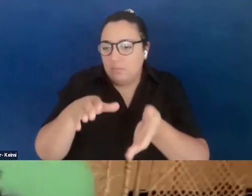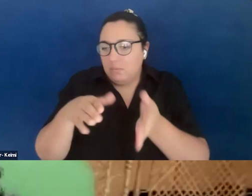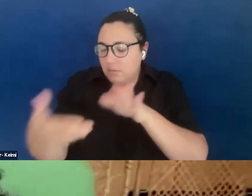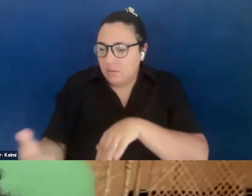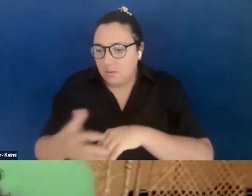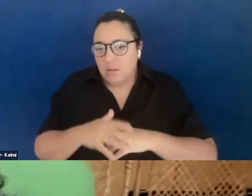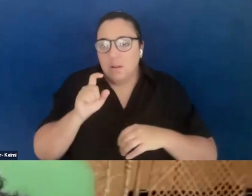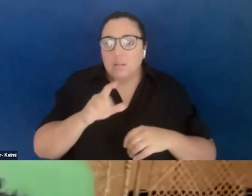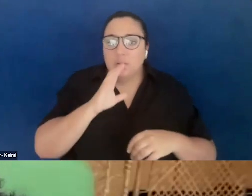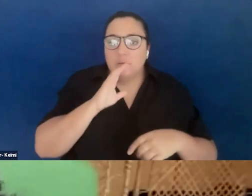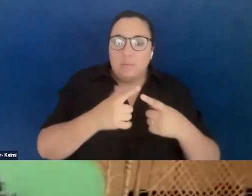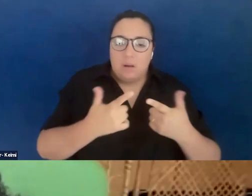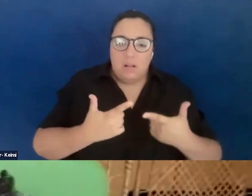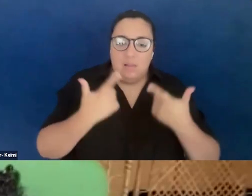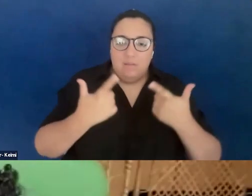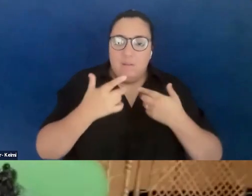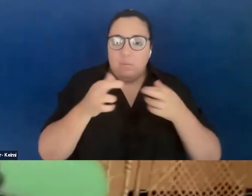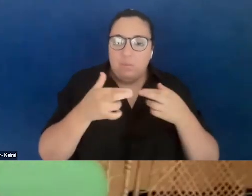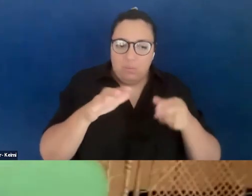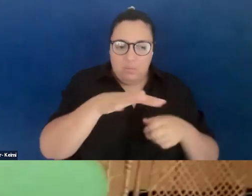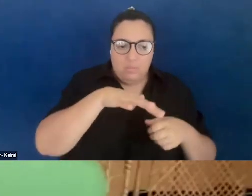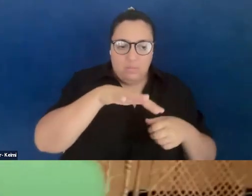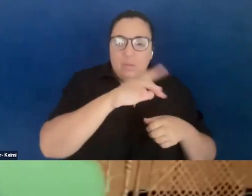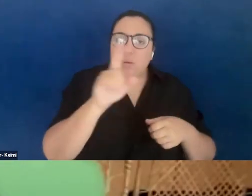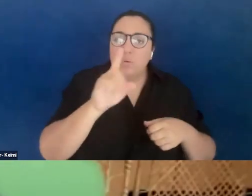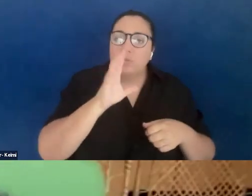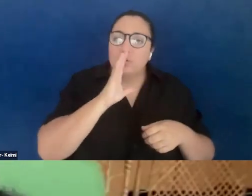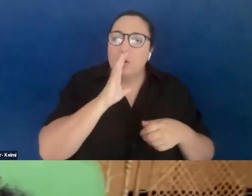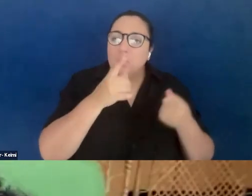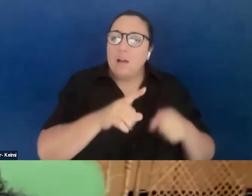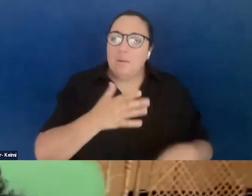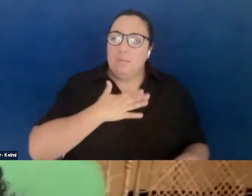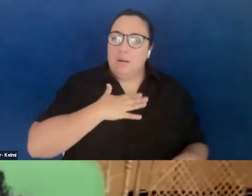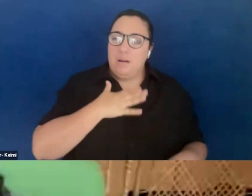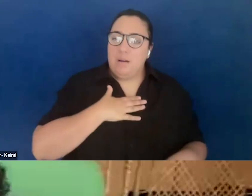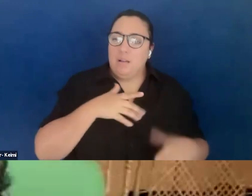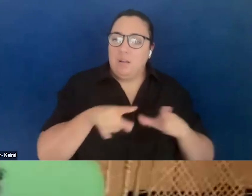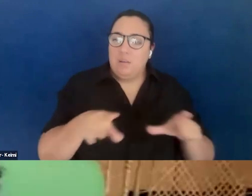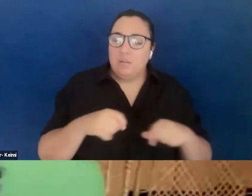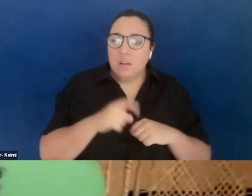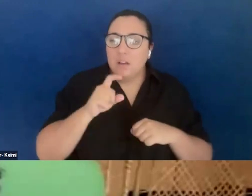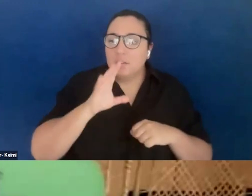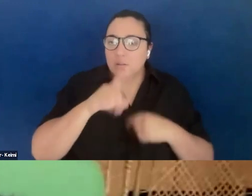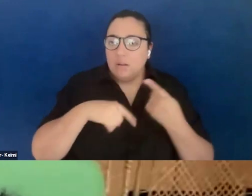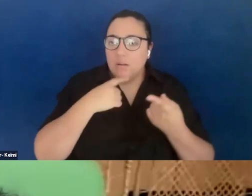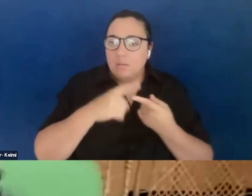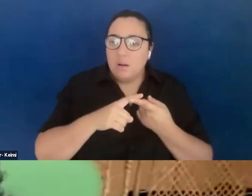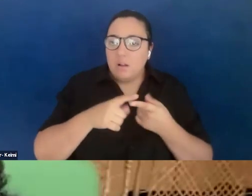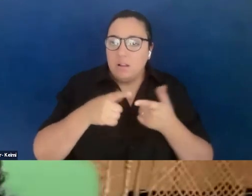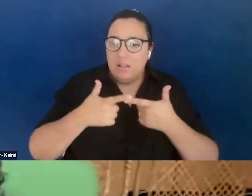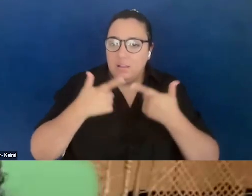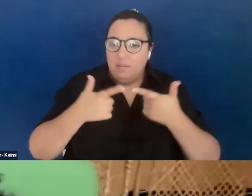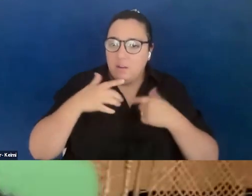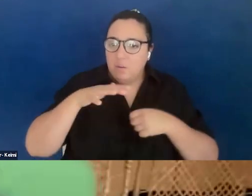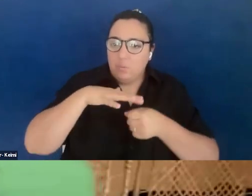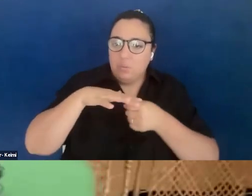living room, where the talk will take place in my language. I need to speak about living room, where my children